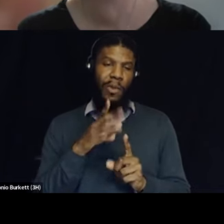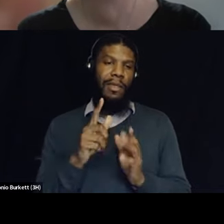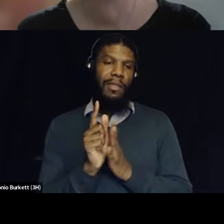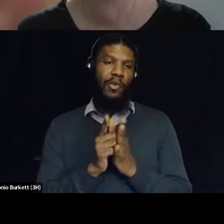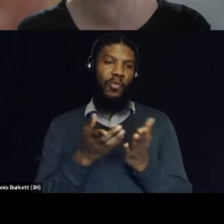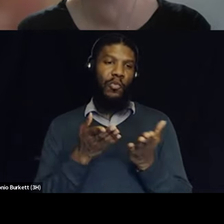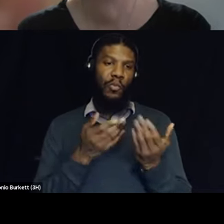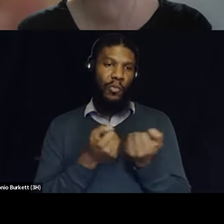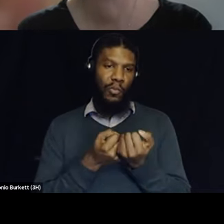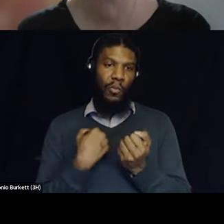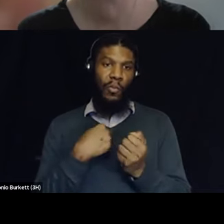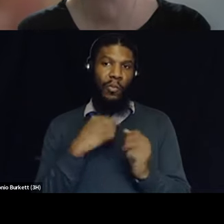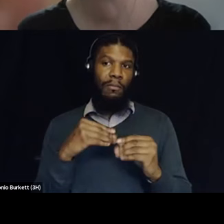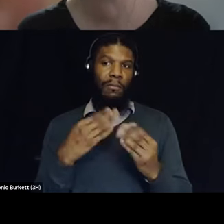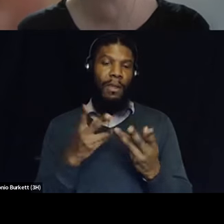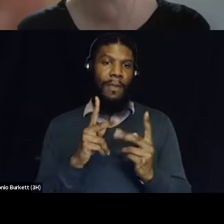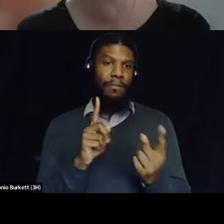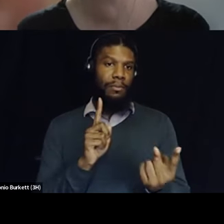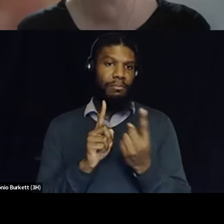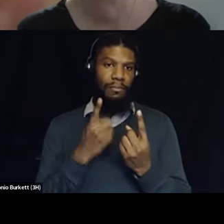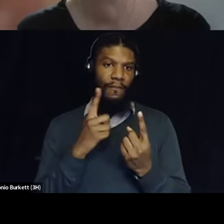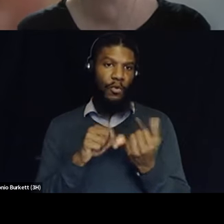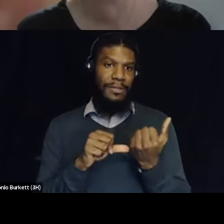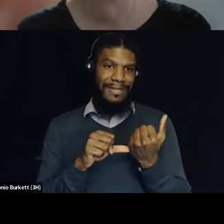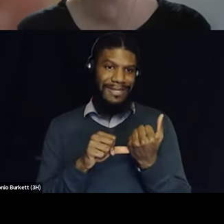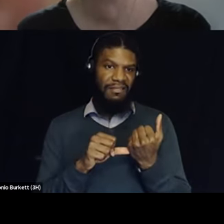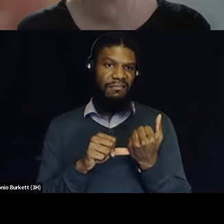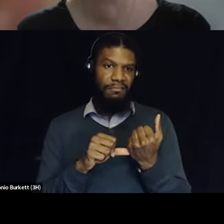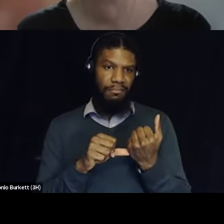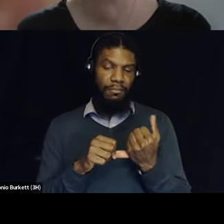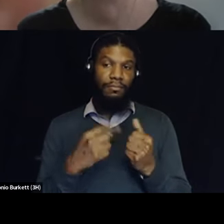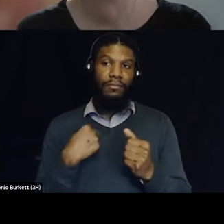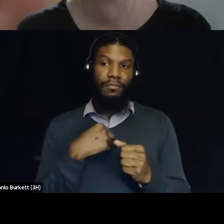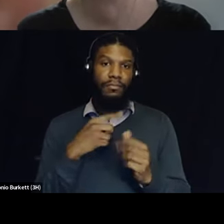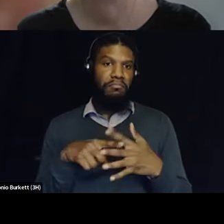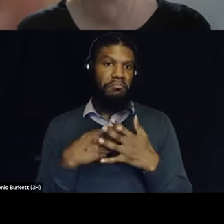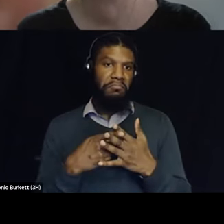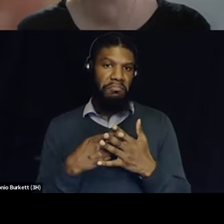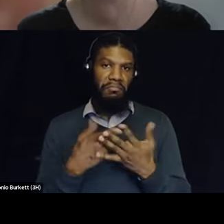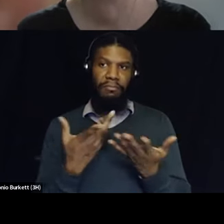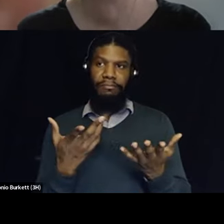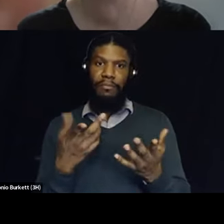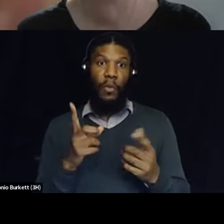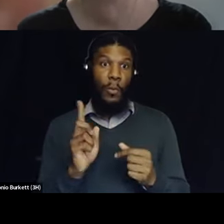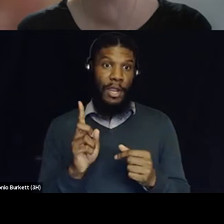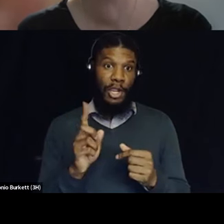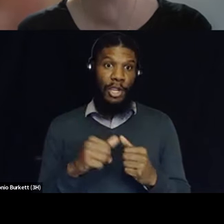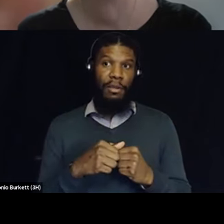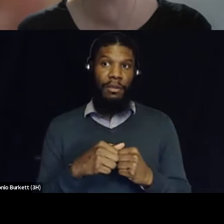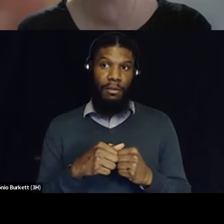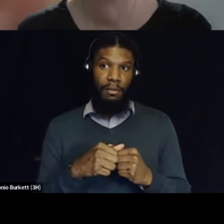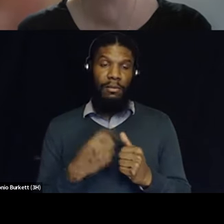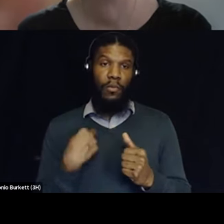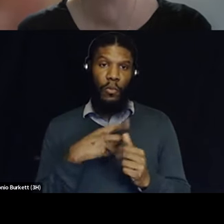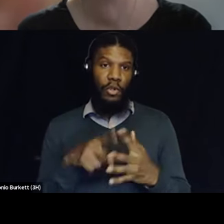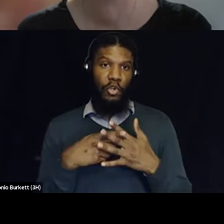individuals who come into our office for assistance and so we start from a premise of knowing that when